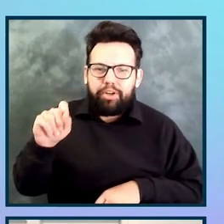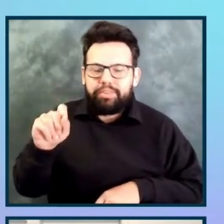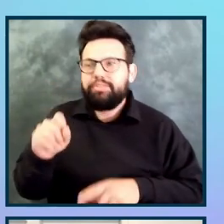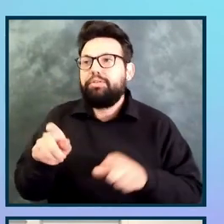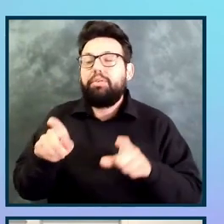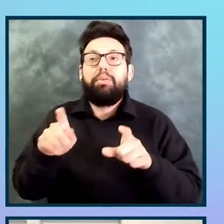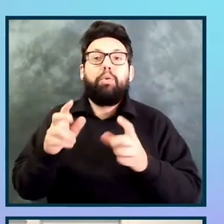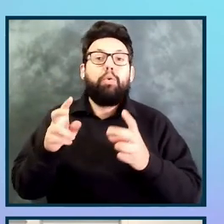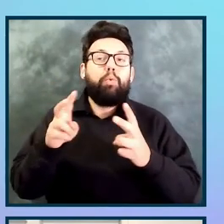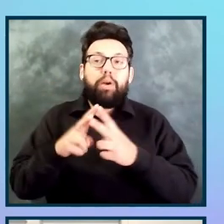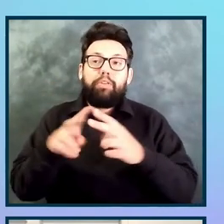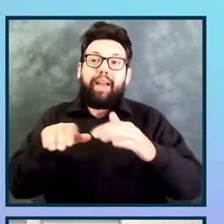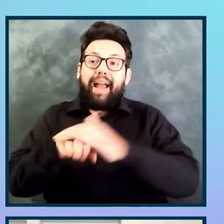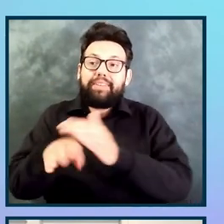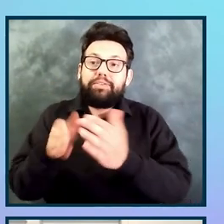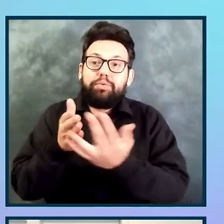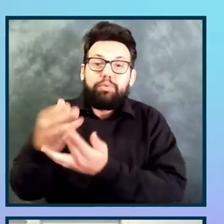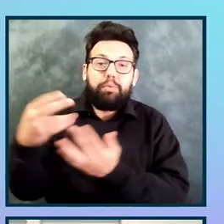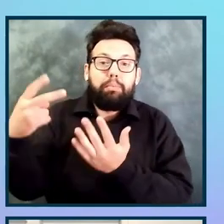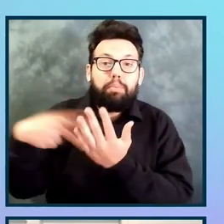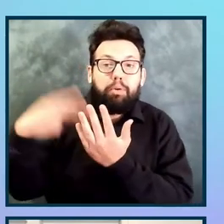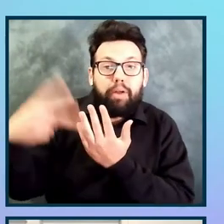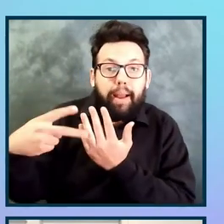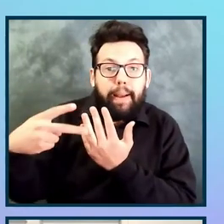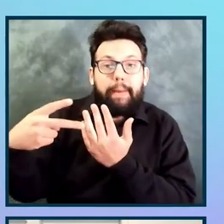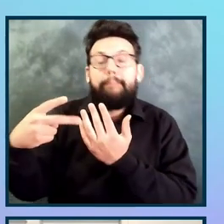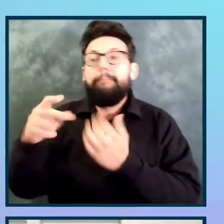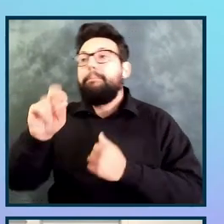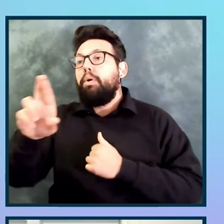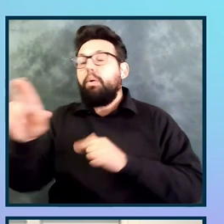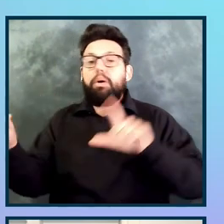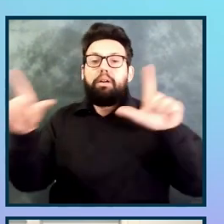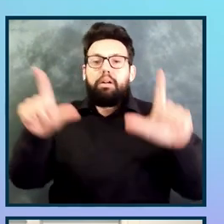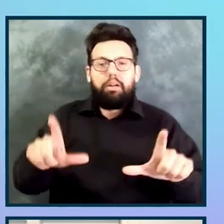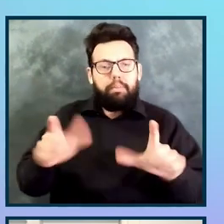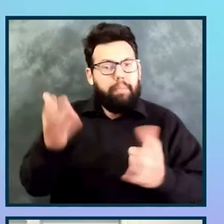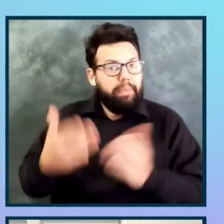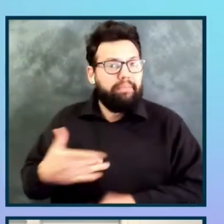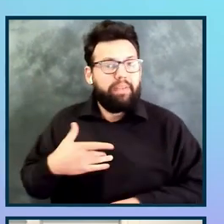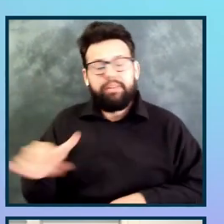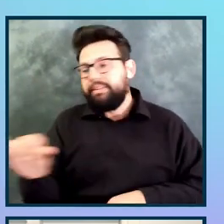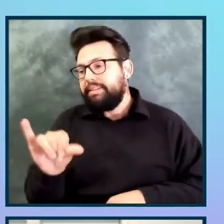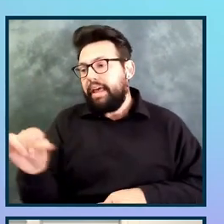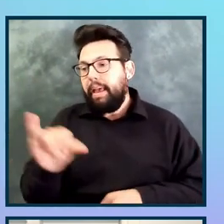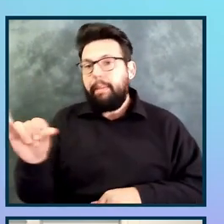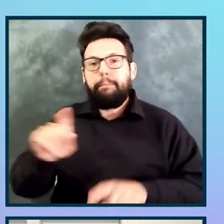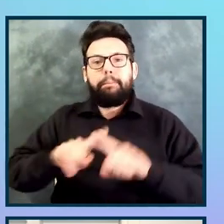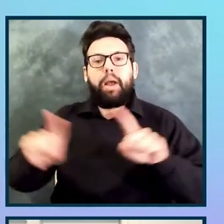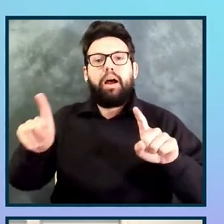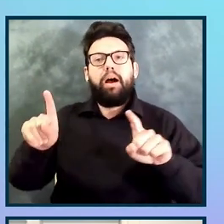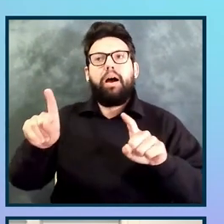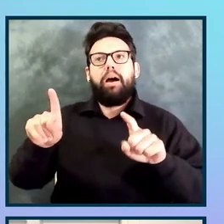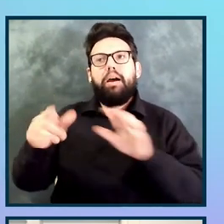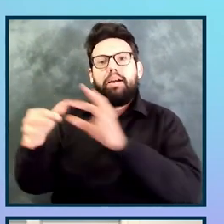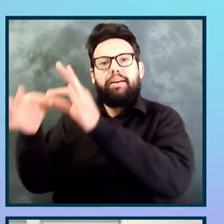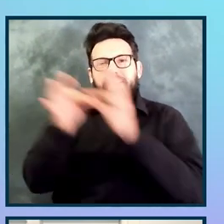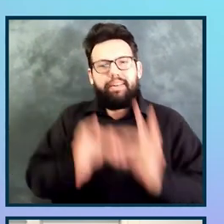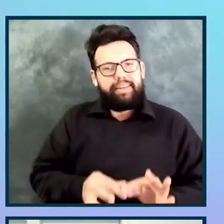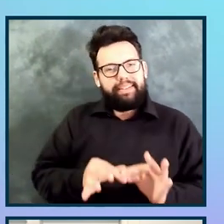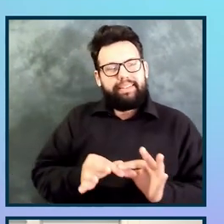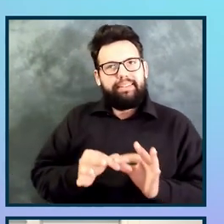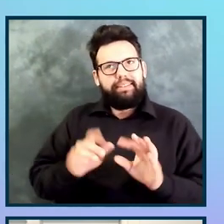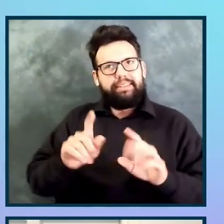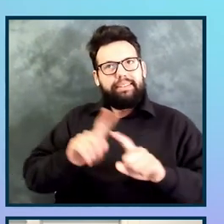it will likely feel like the same thing, but it may be coming from different frameworks, different code frameworks.